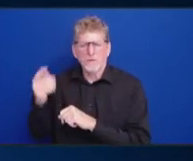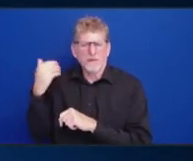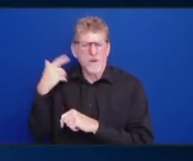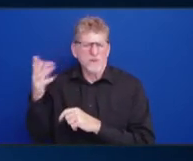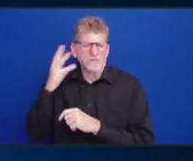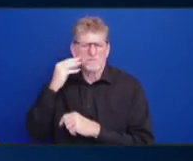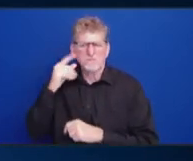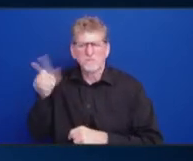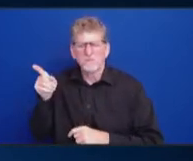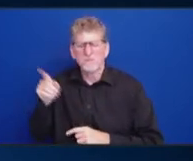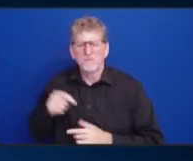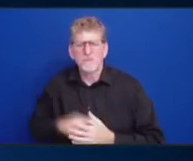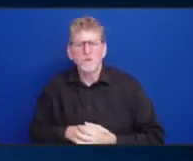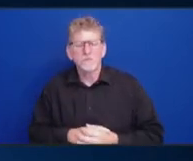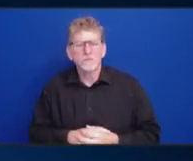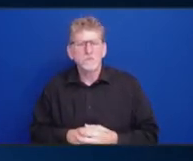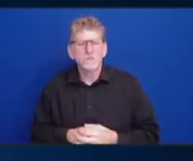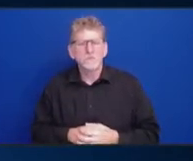Luisa?